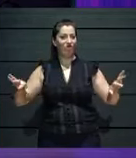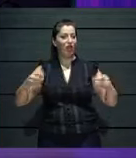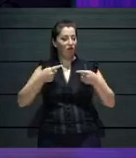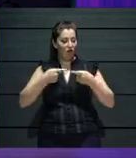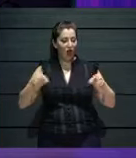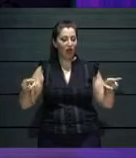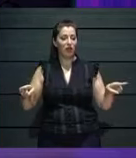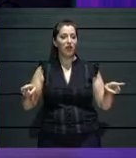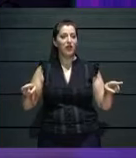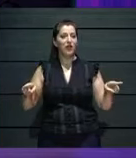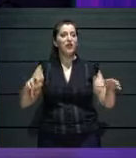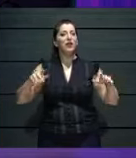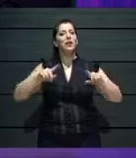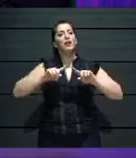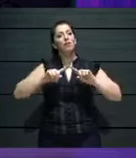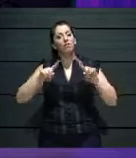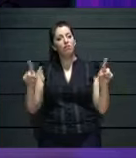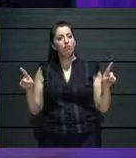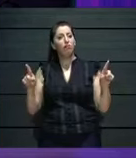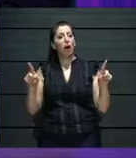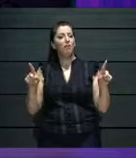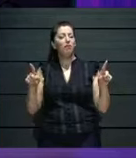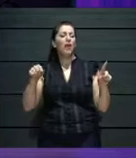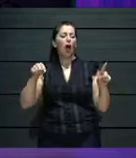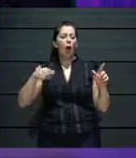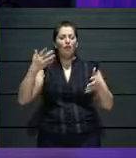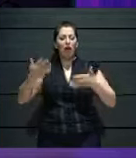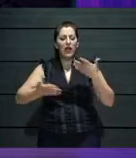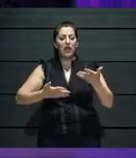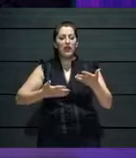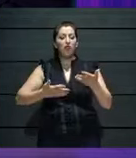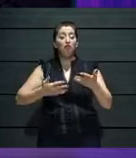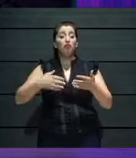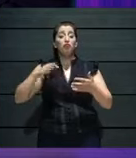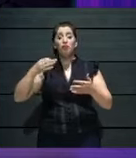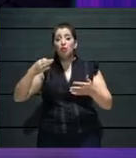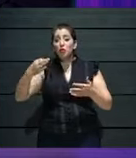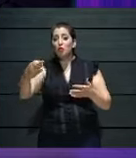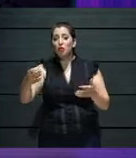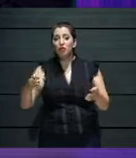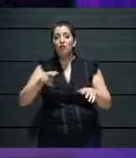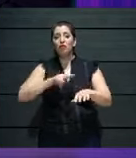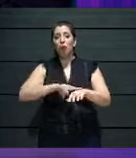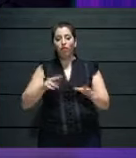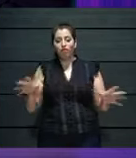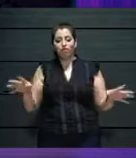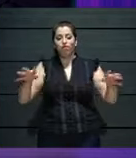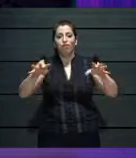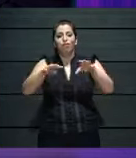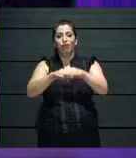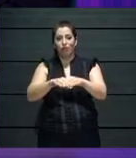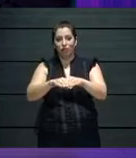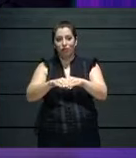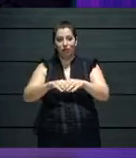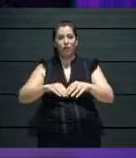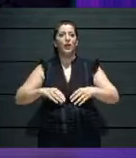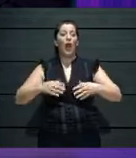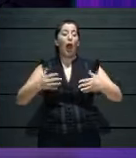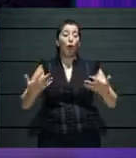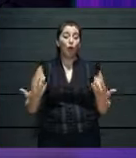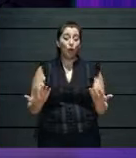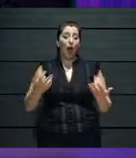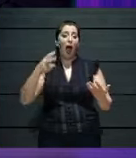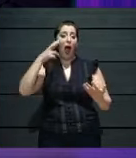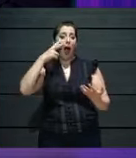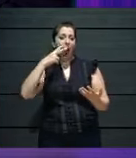happening in, like, a year now or two years' time, it's happening now. And we have to take, you know, the bull by its horns and we're full